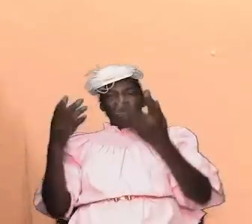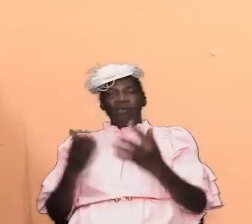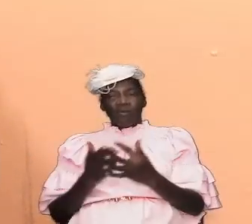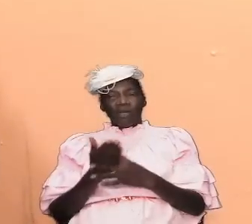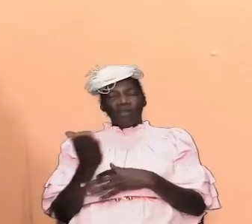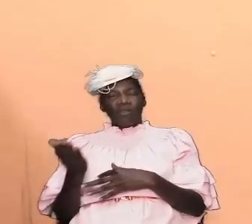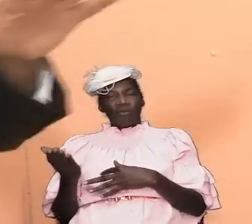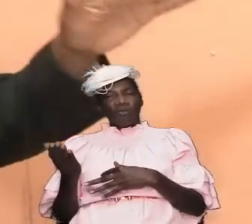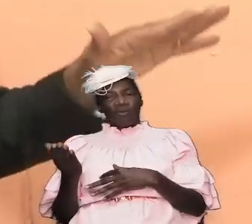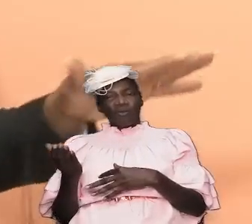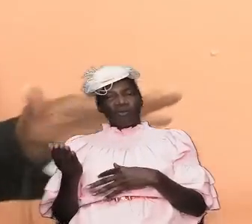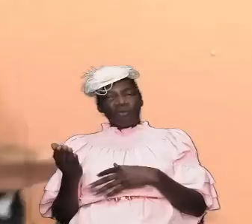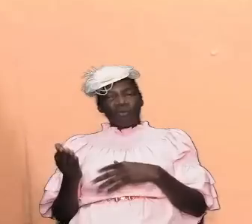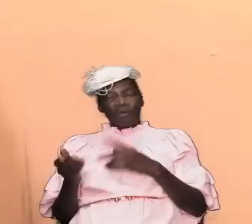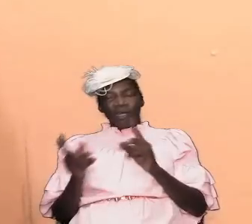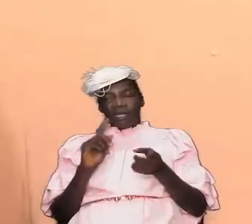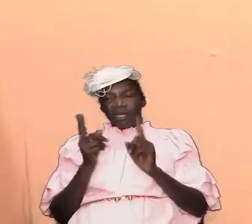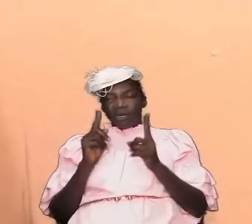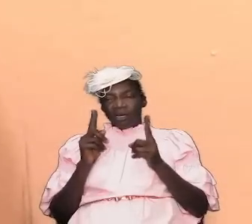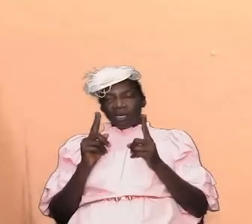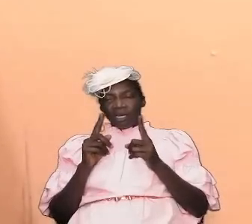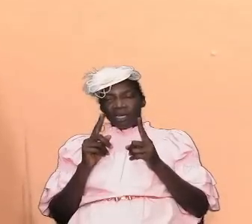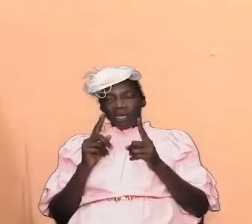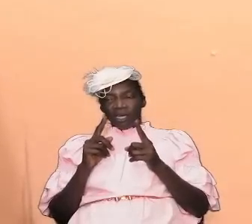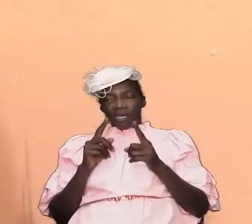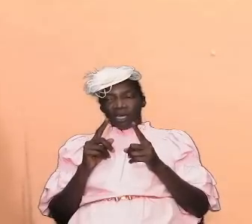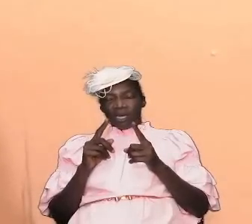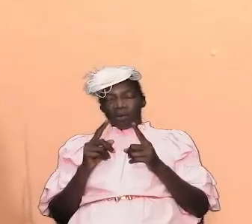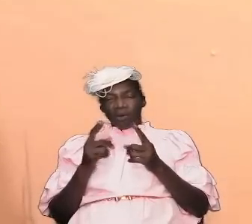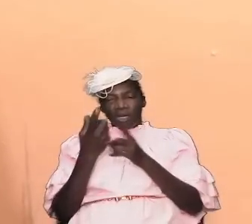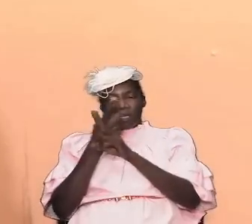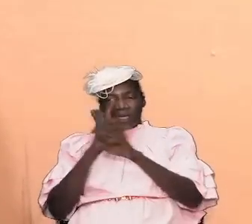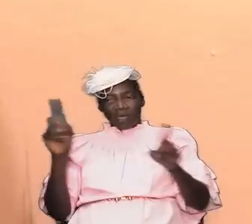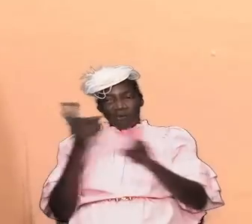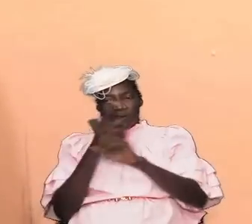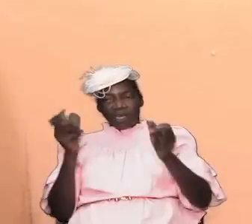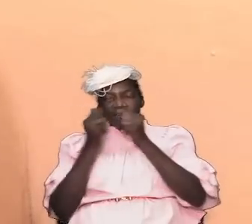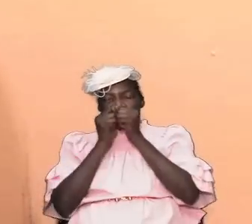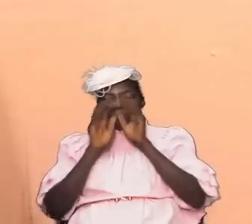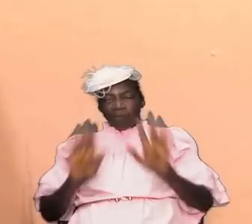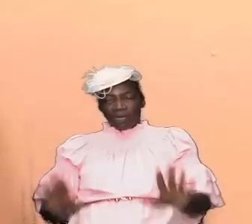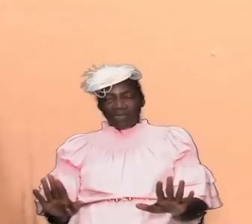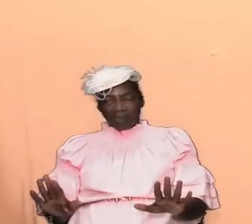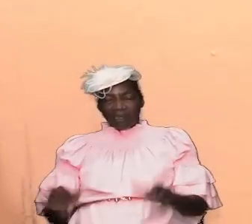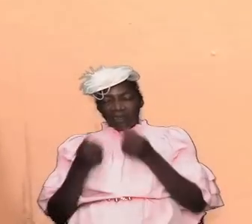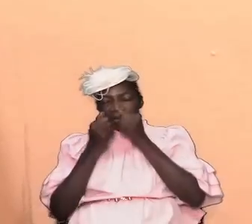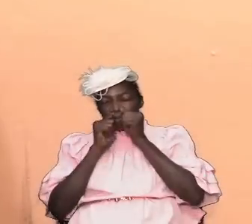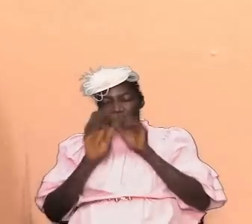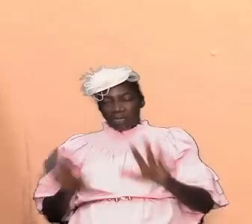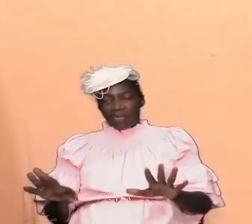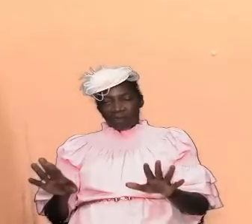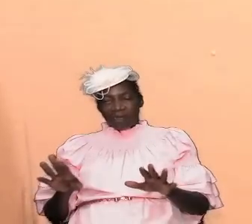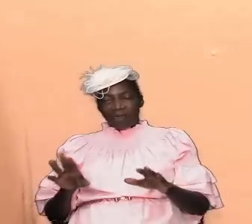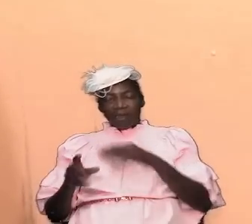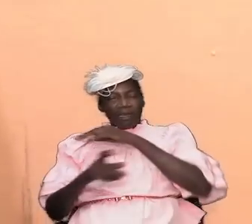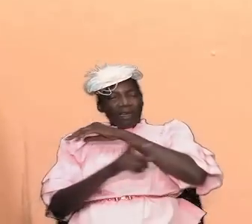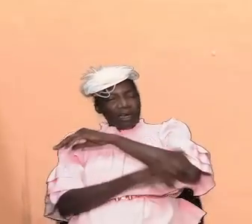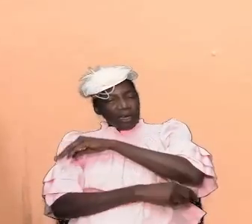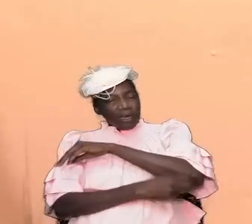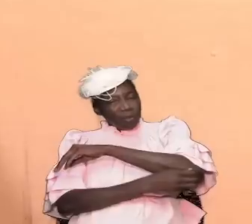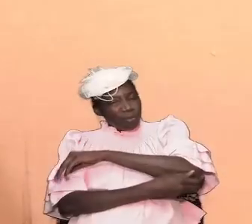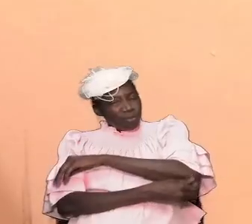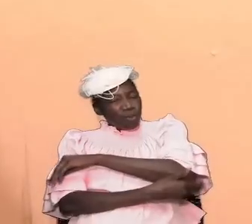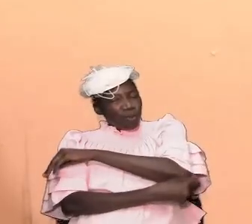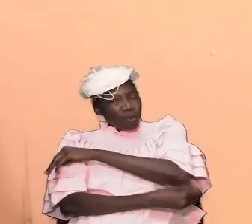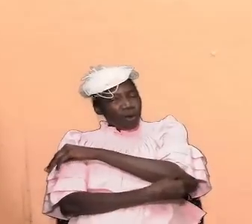dealing with the beatitudes in the book of saint matthew he was talking about blessed are the poor and blessed are the